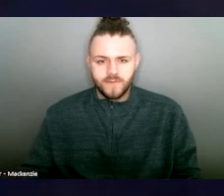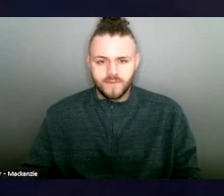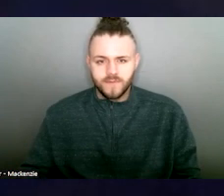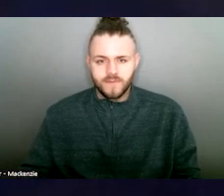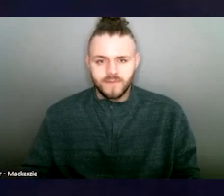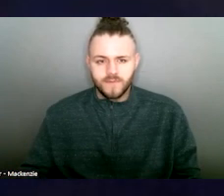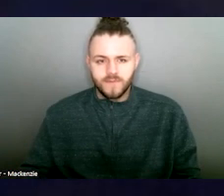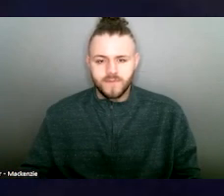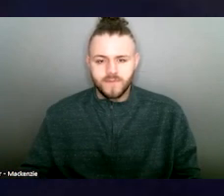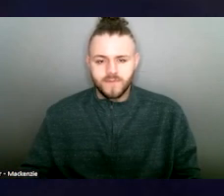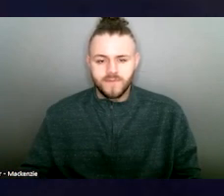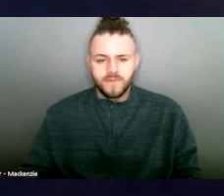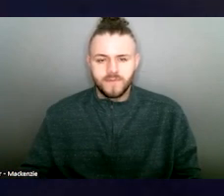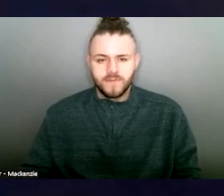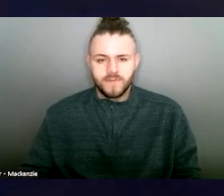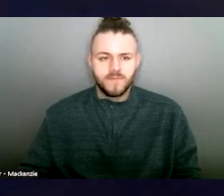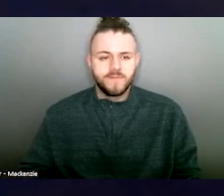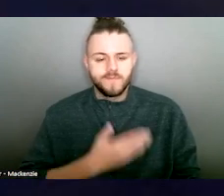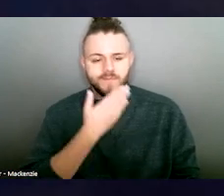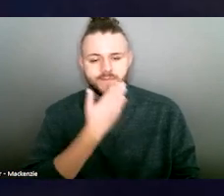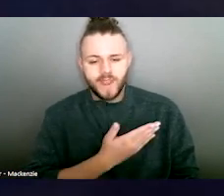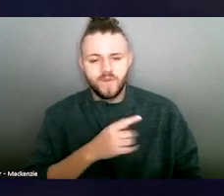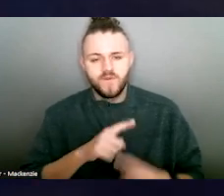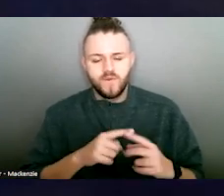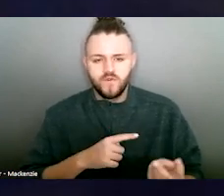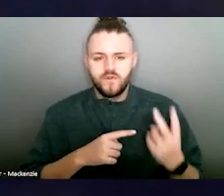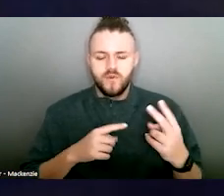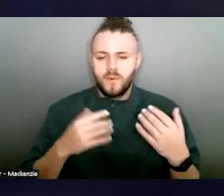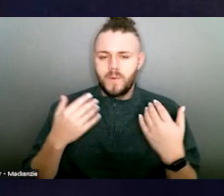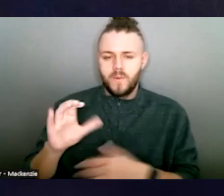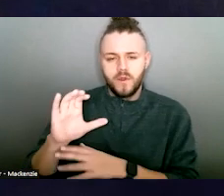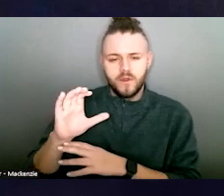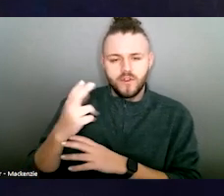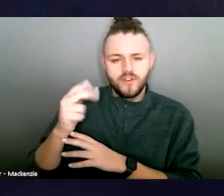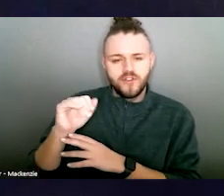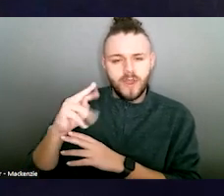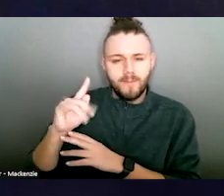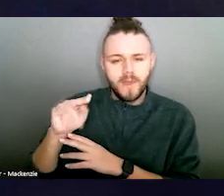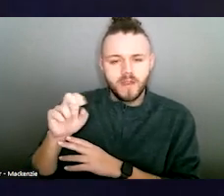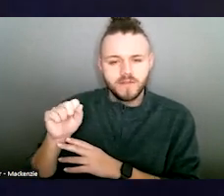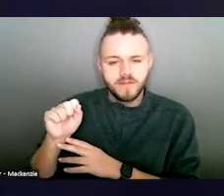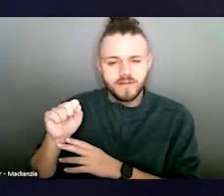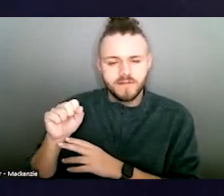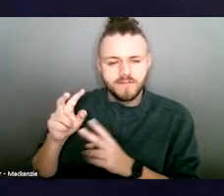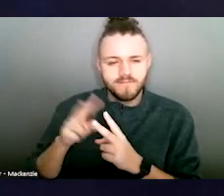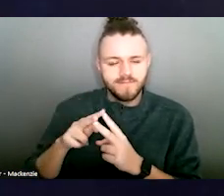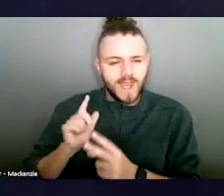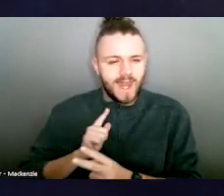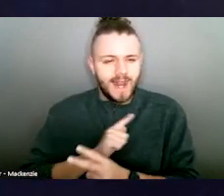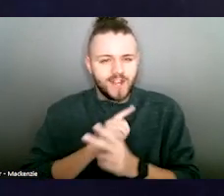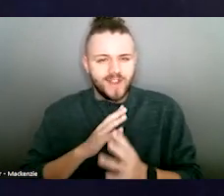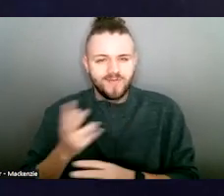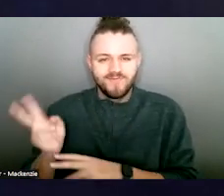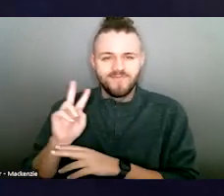Thank you to our wonderful legislative champions who showed up here today with those inspiring comments. Next, we